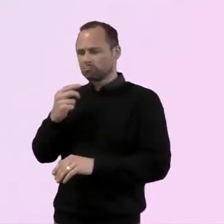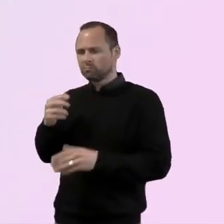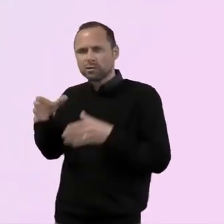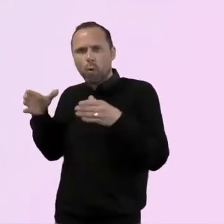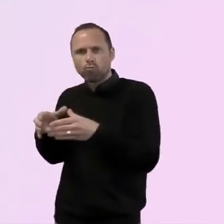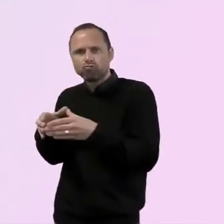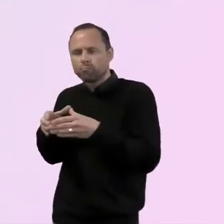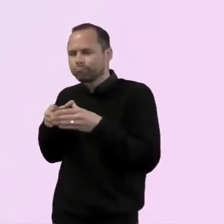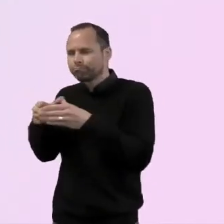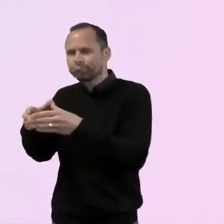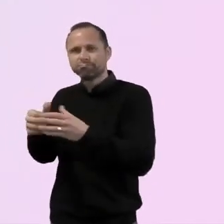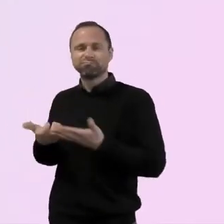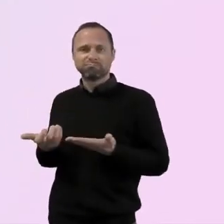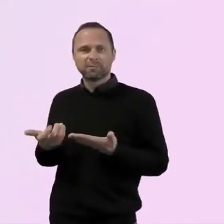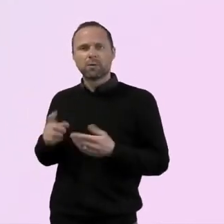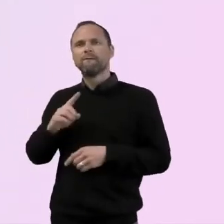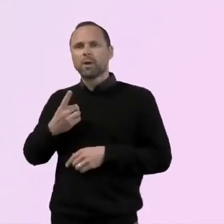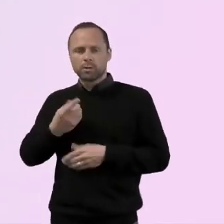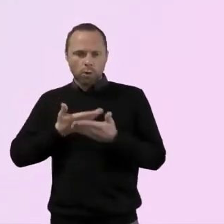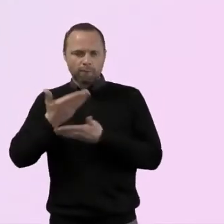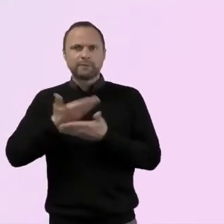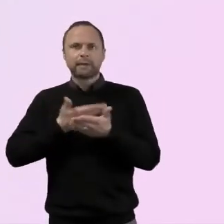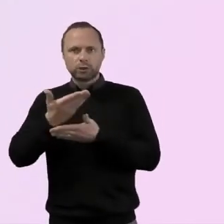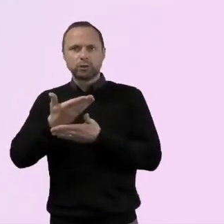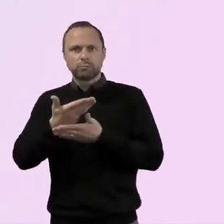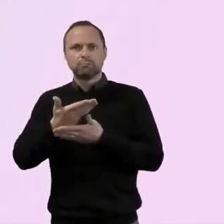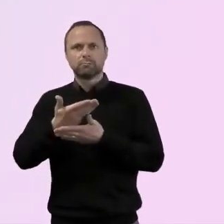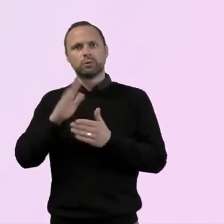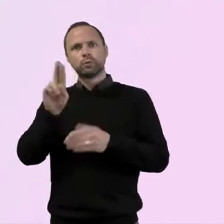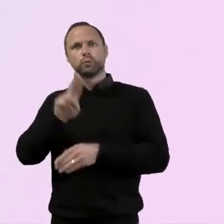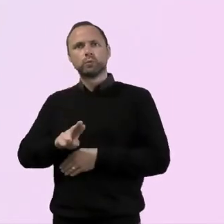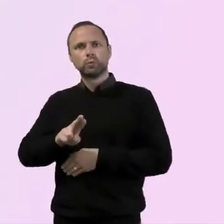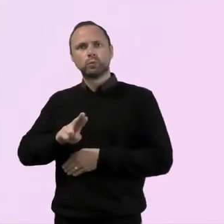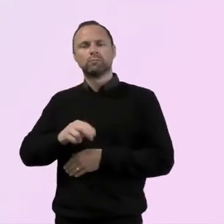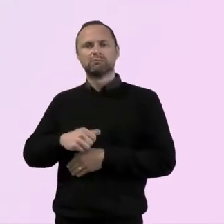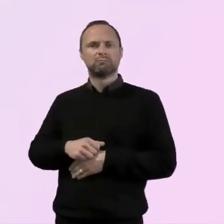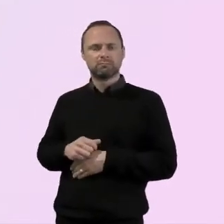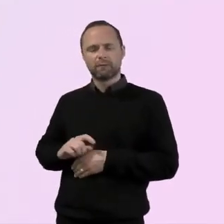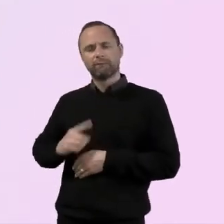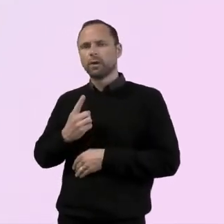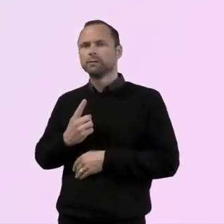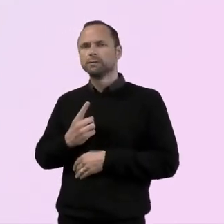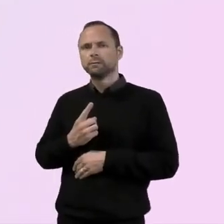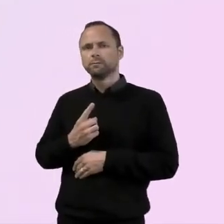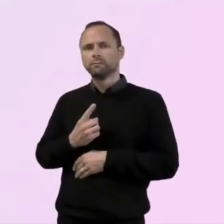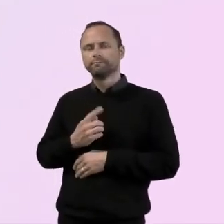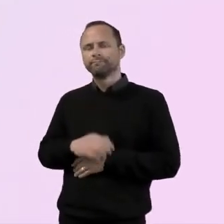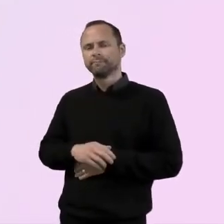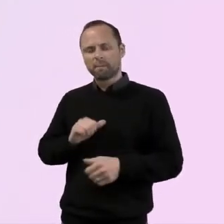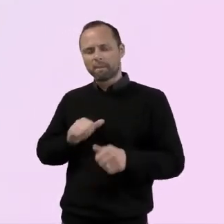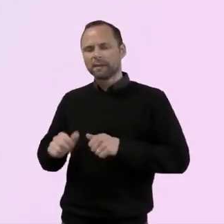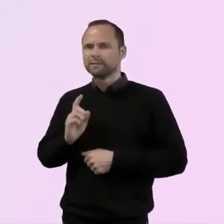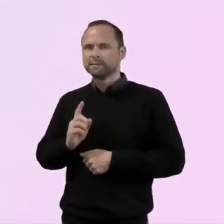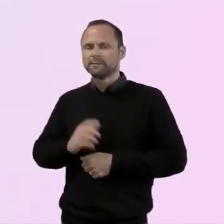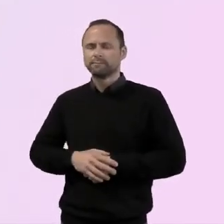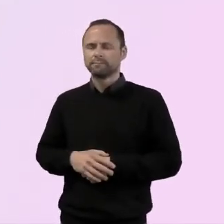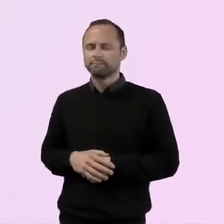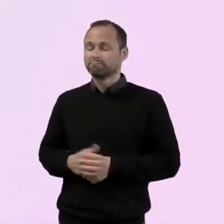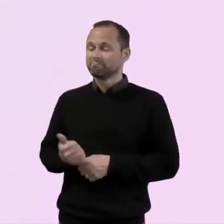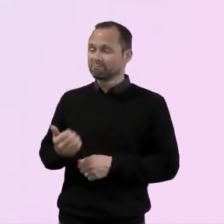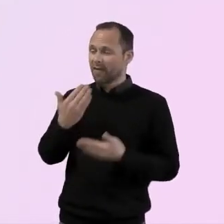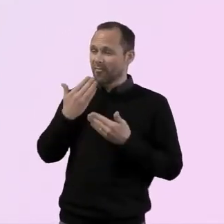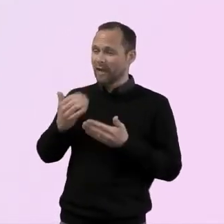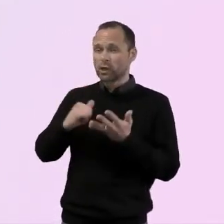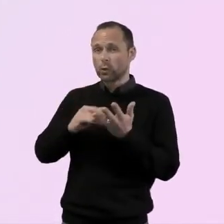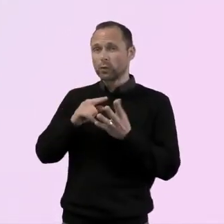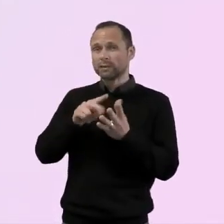the school is probably the best way to go. Yeah. Thank you. That's excellent. Thank you, Savannah. Um, we